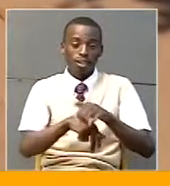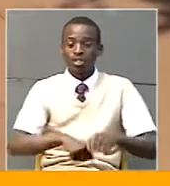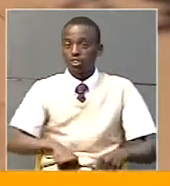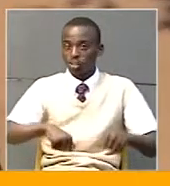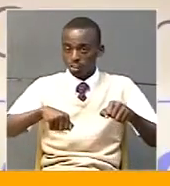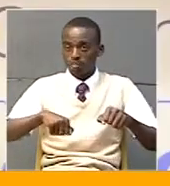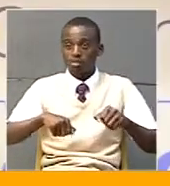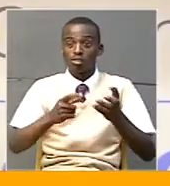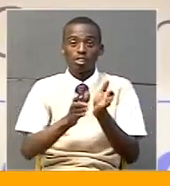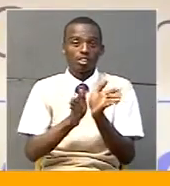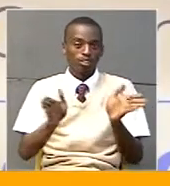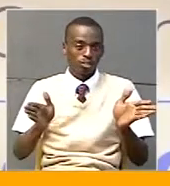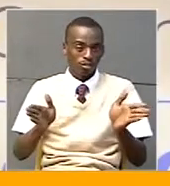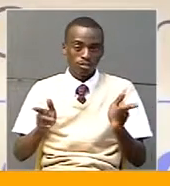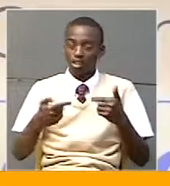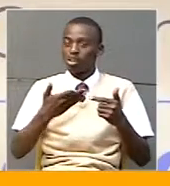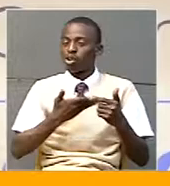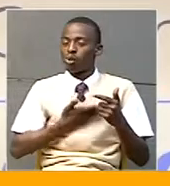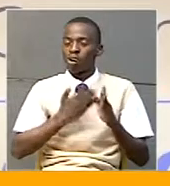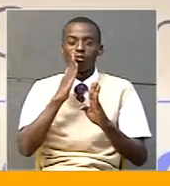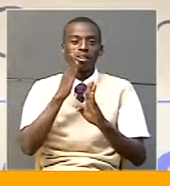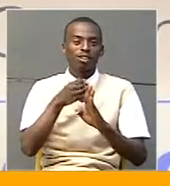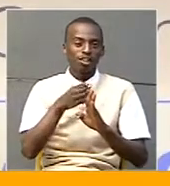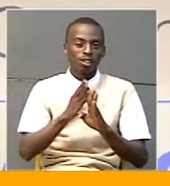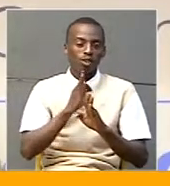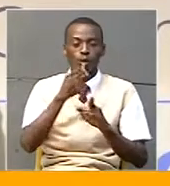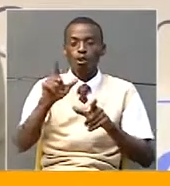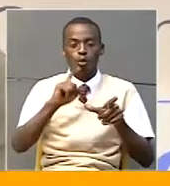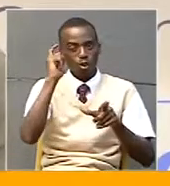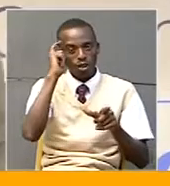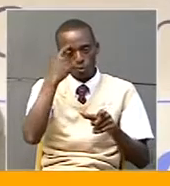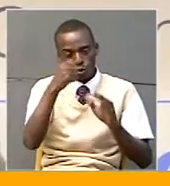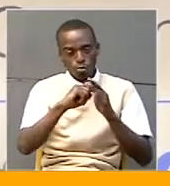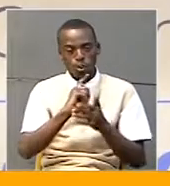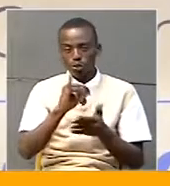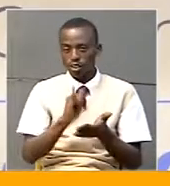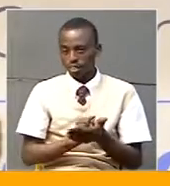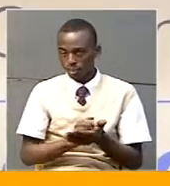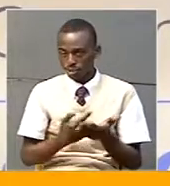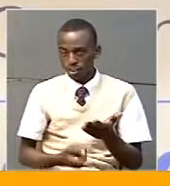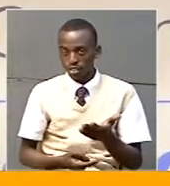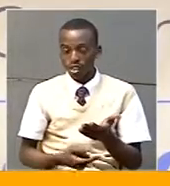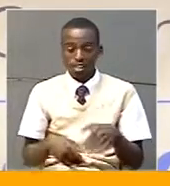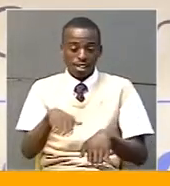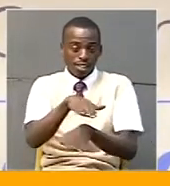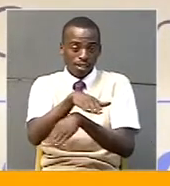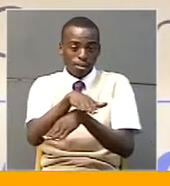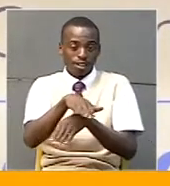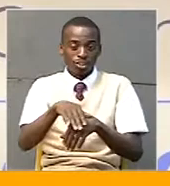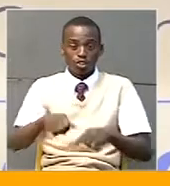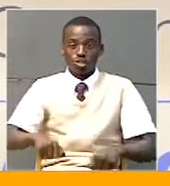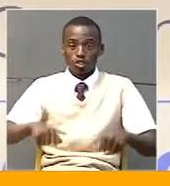can't ride. We have directed all the local governments to ensure that the parish chiefs are recruited.